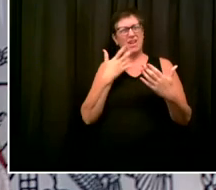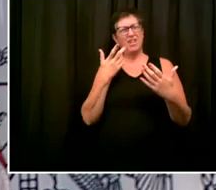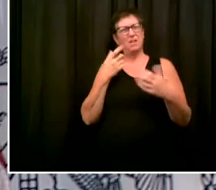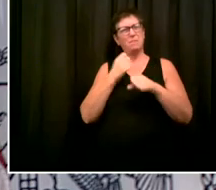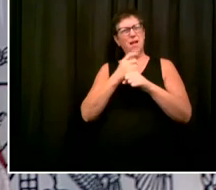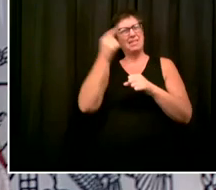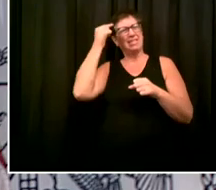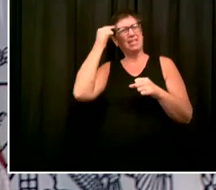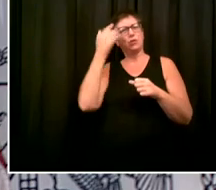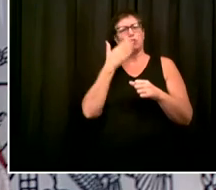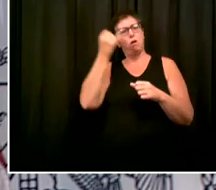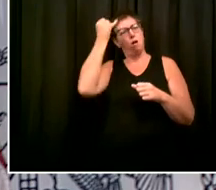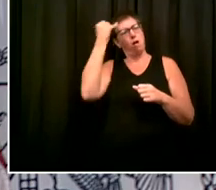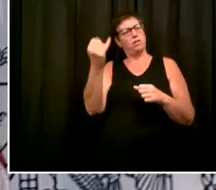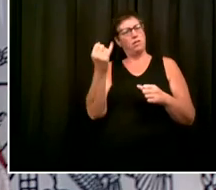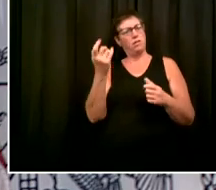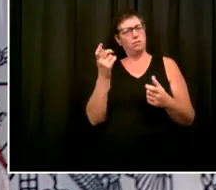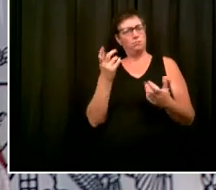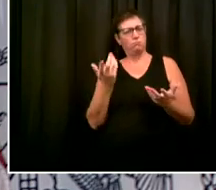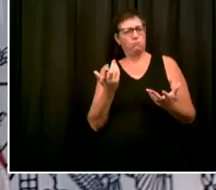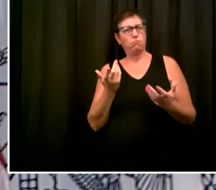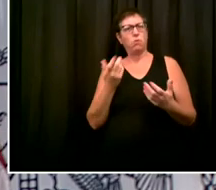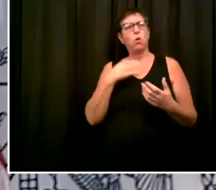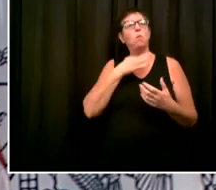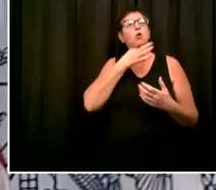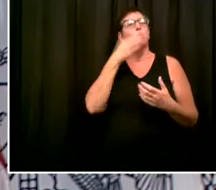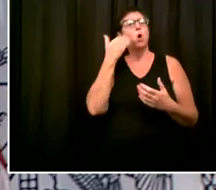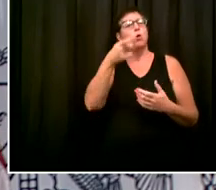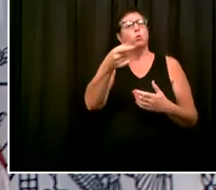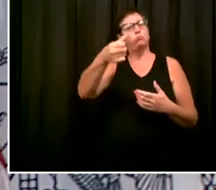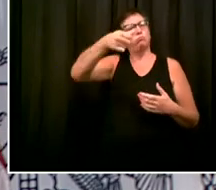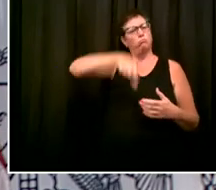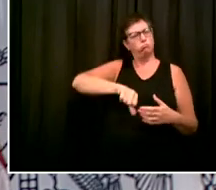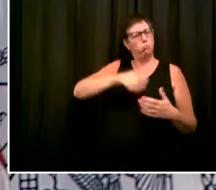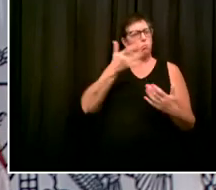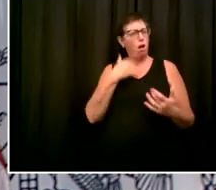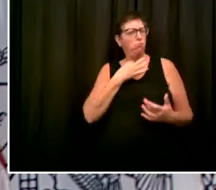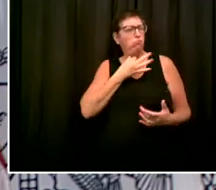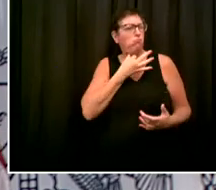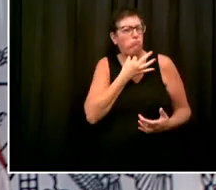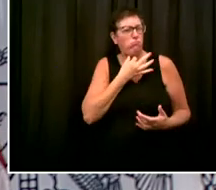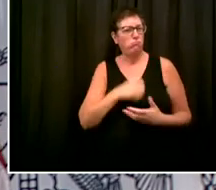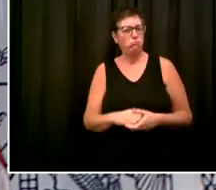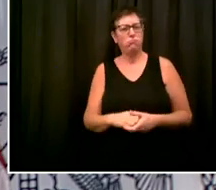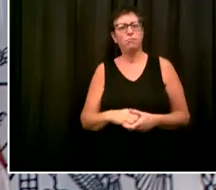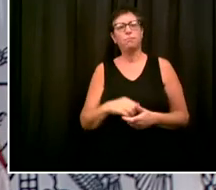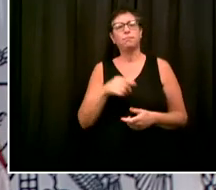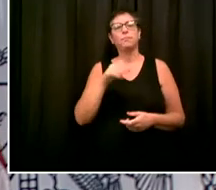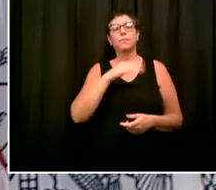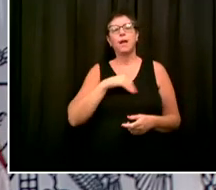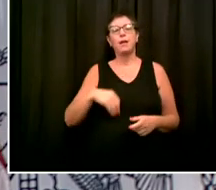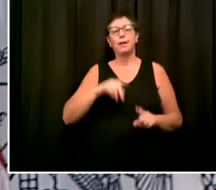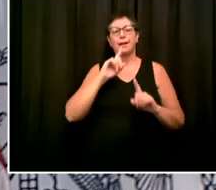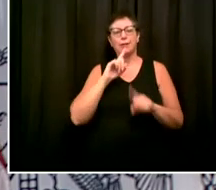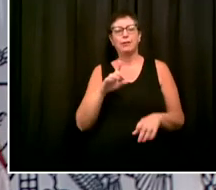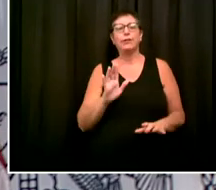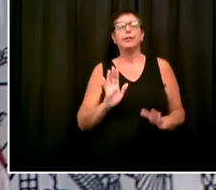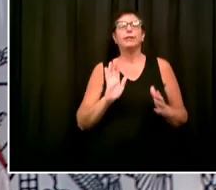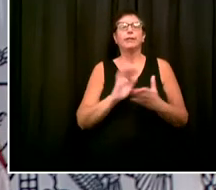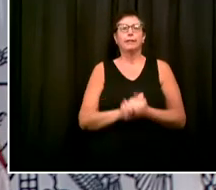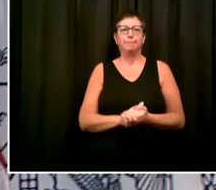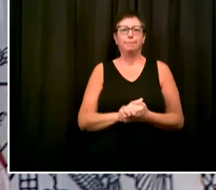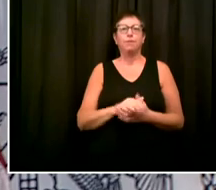not doing that? Well, look, Michael, I think the first thing to consider here is we're looking at